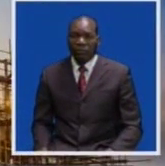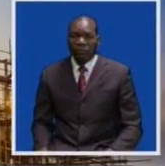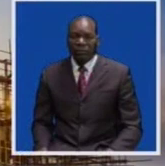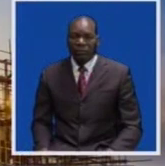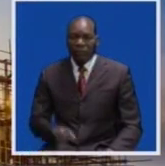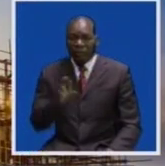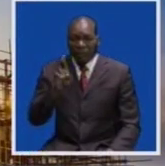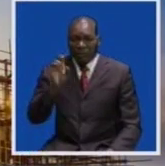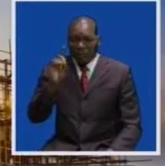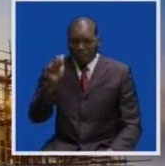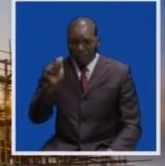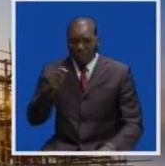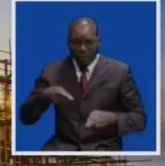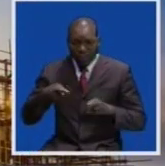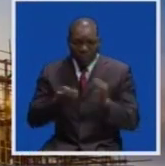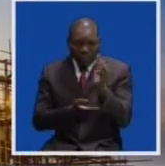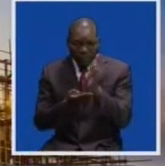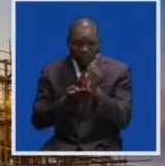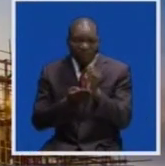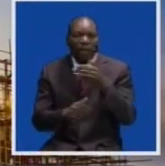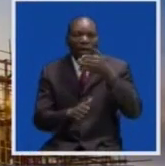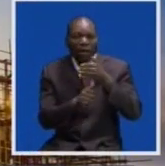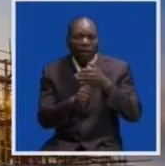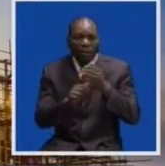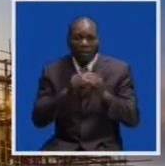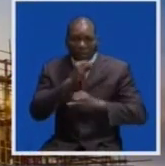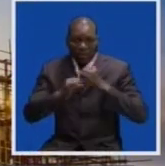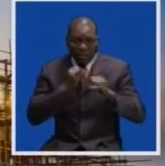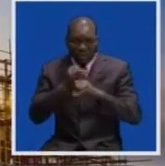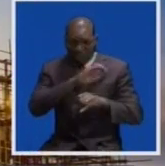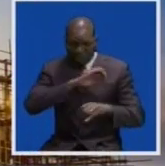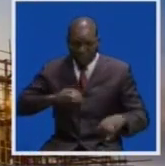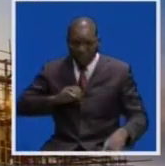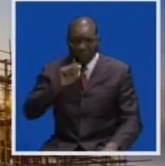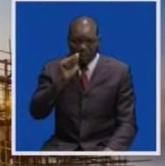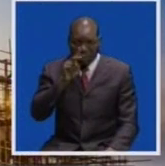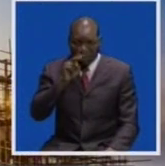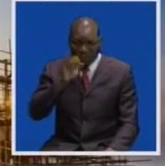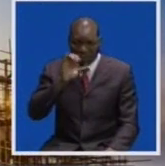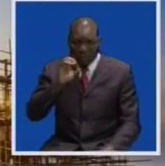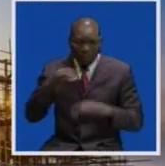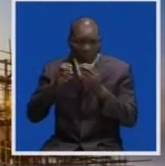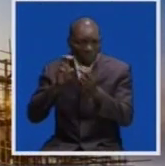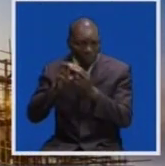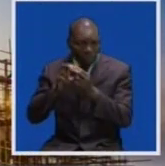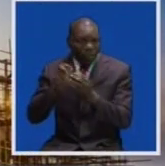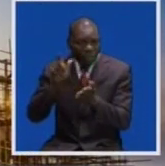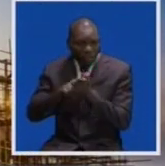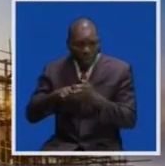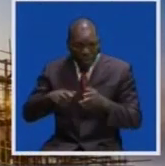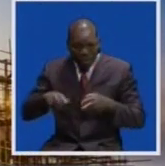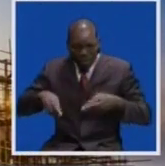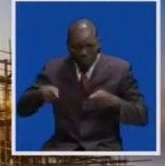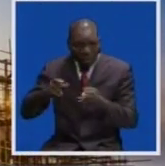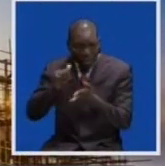The Road Development Agency, RDA, has awarded Avic International the contract to work on the airport road in Lusaka.